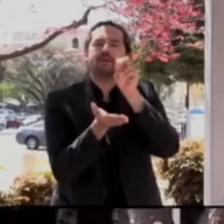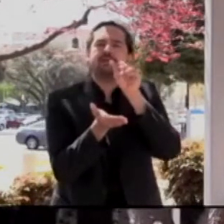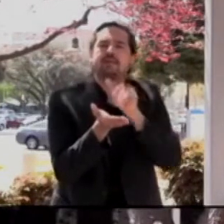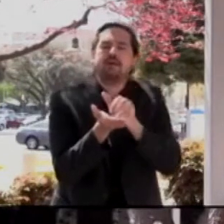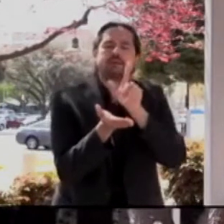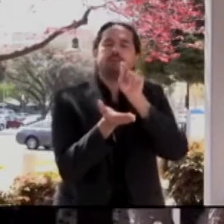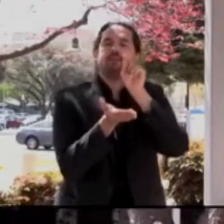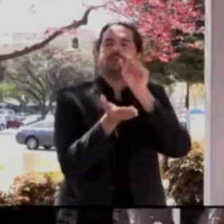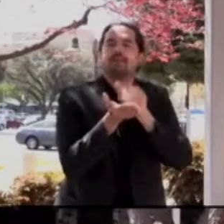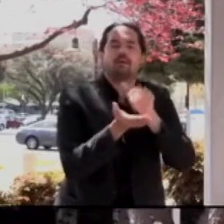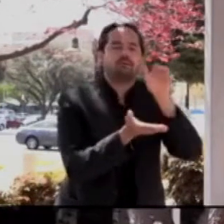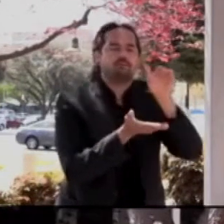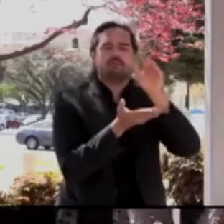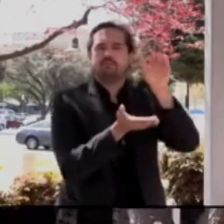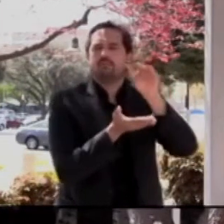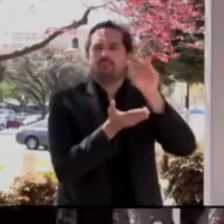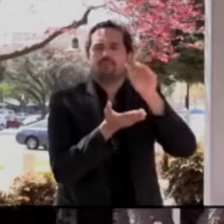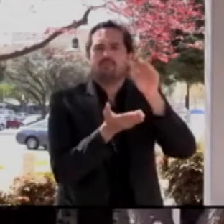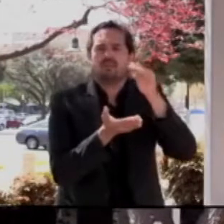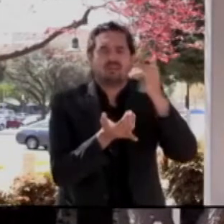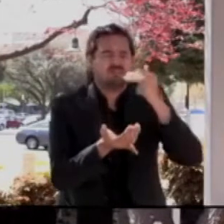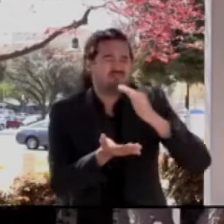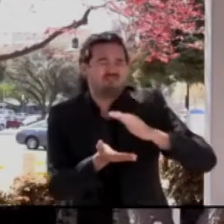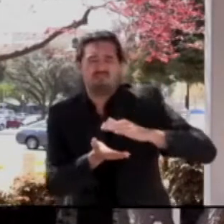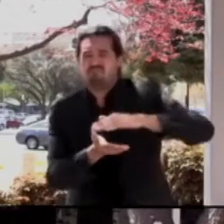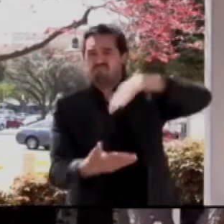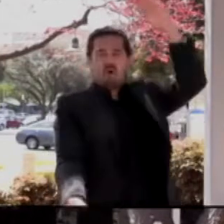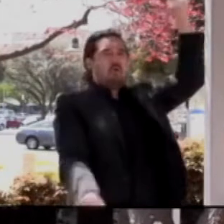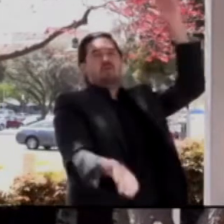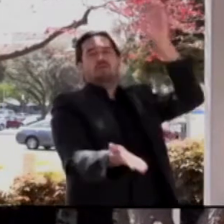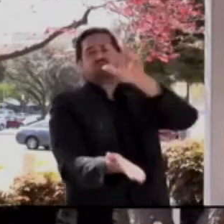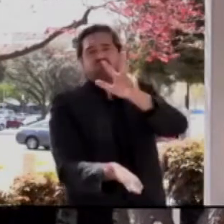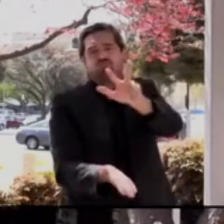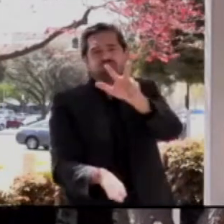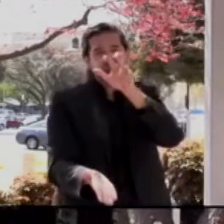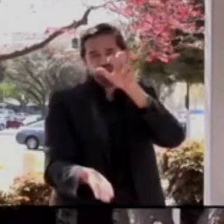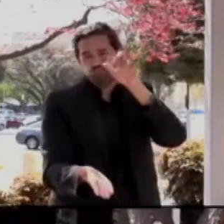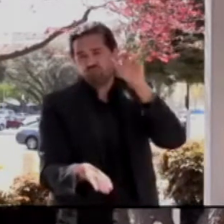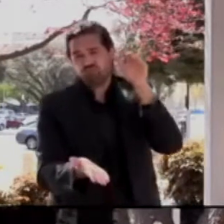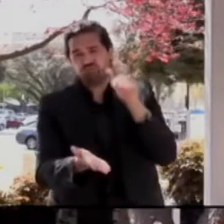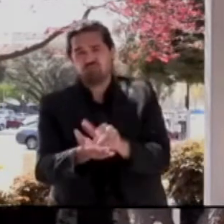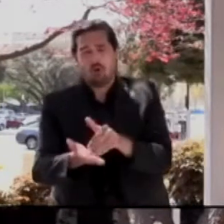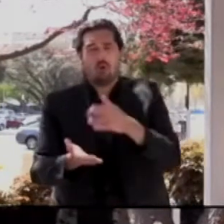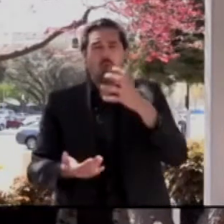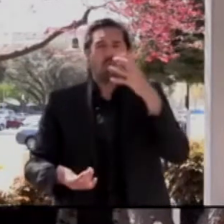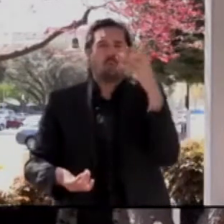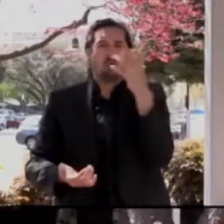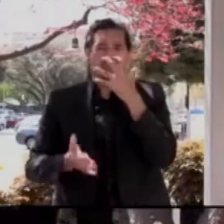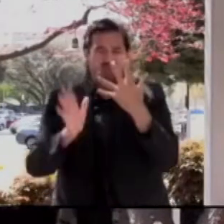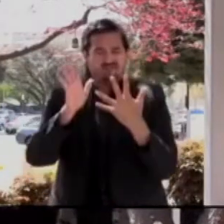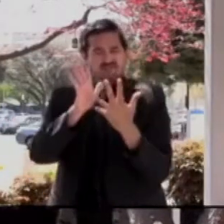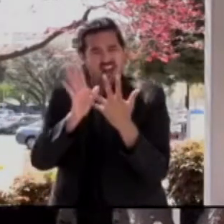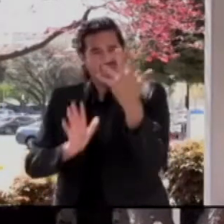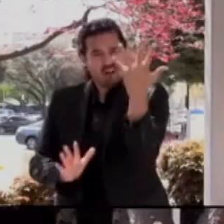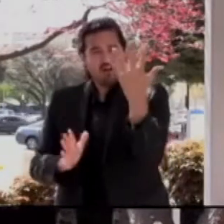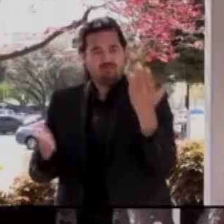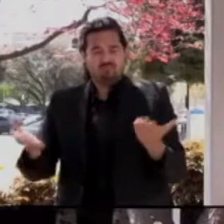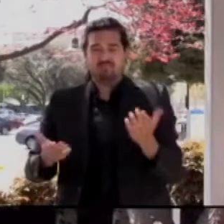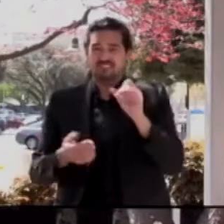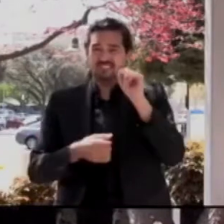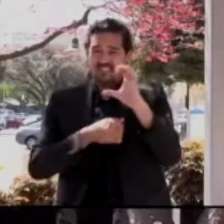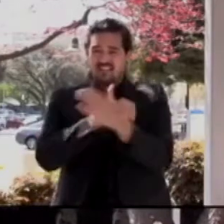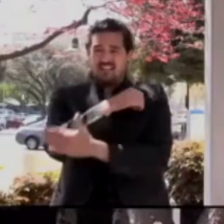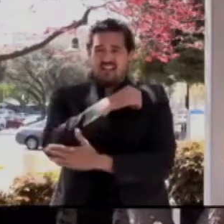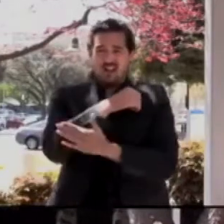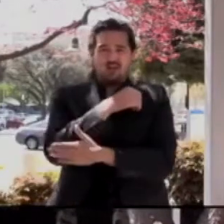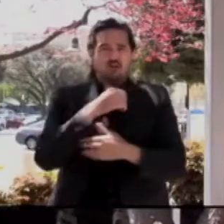five times, four to five times the supply we've been getting. And our county has ramped up to the capacity of